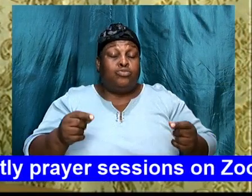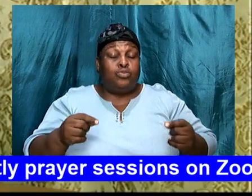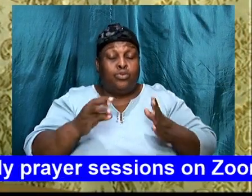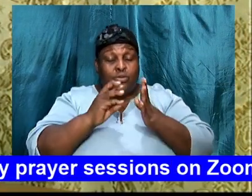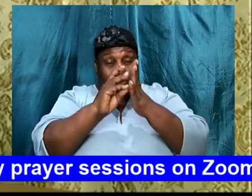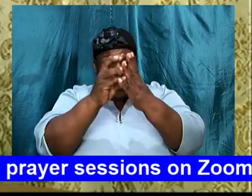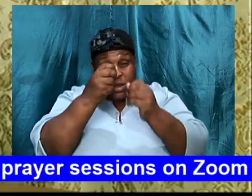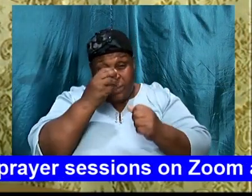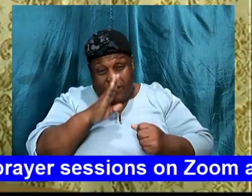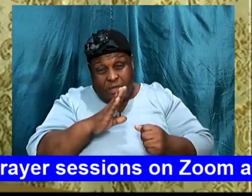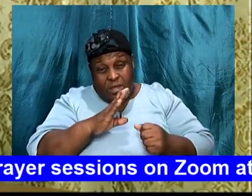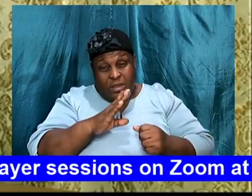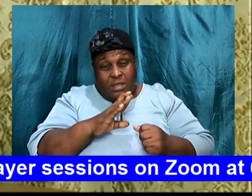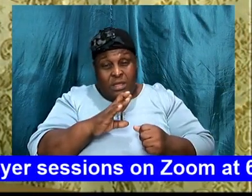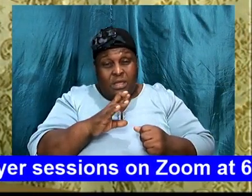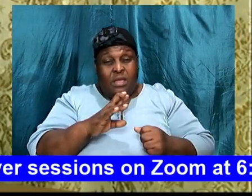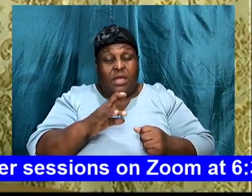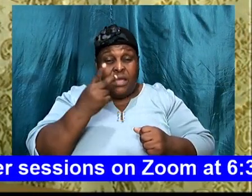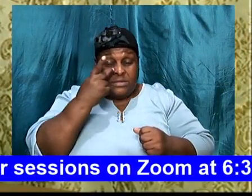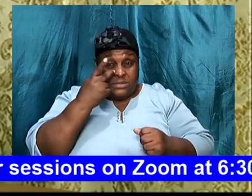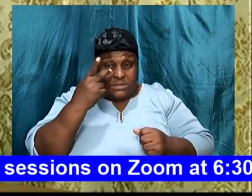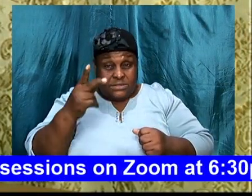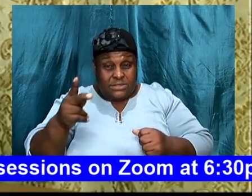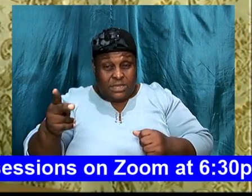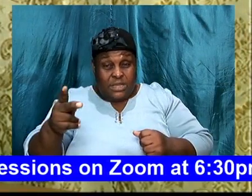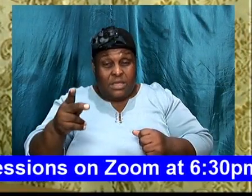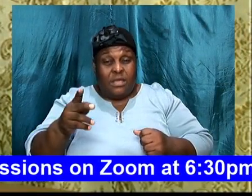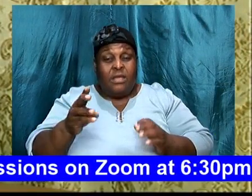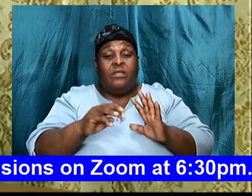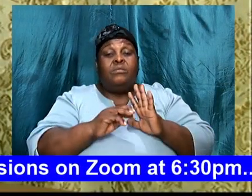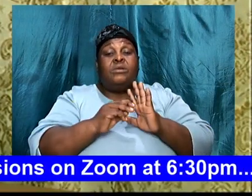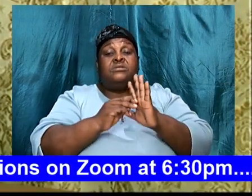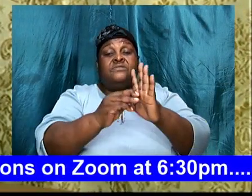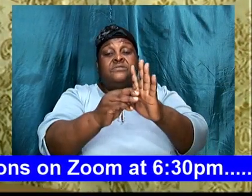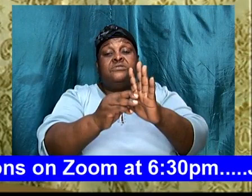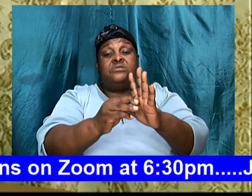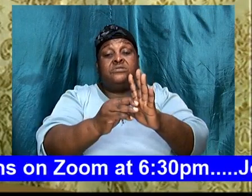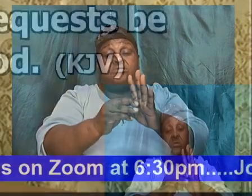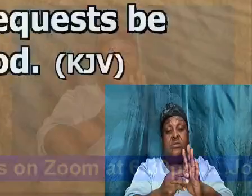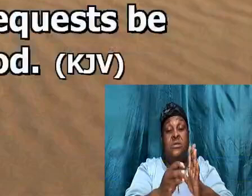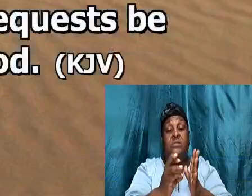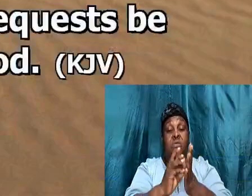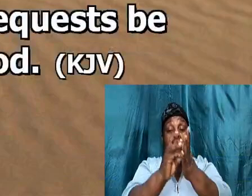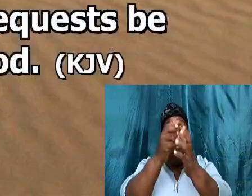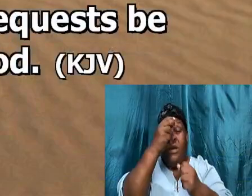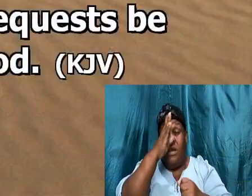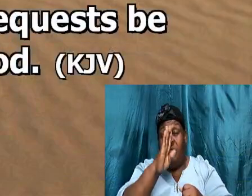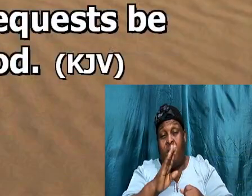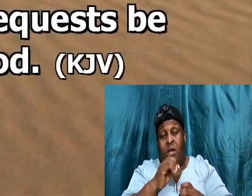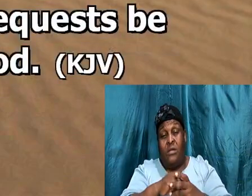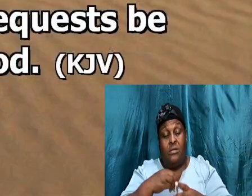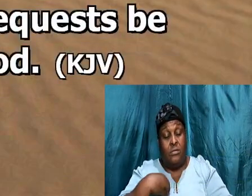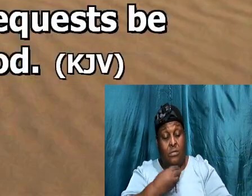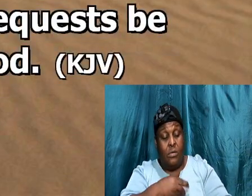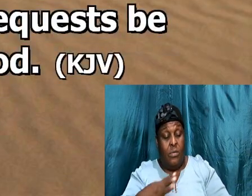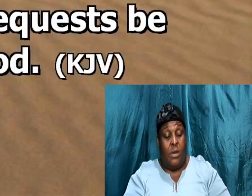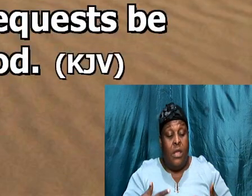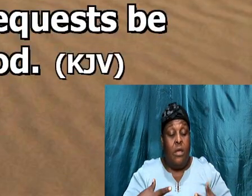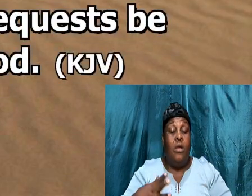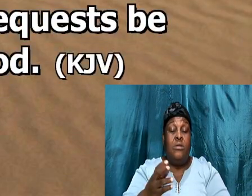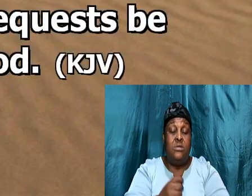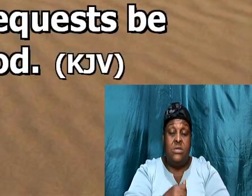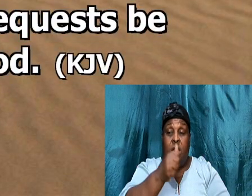if we are going to, see the manifestation, of the will of God, in our life, then it is going to, take patience, we said that,